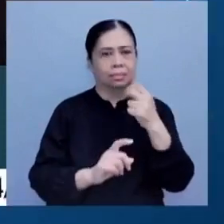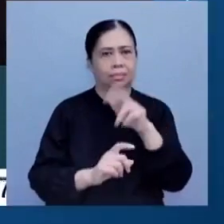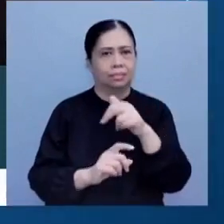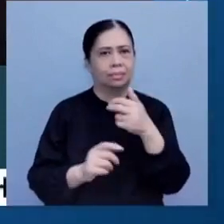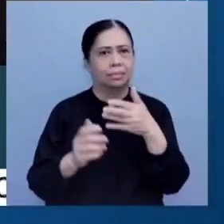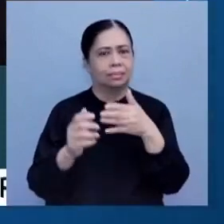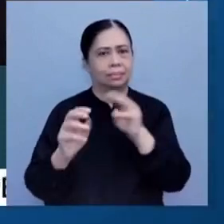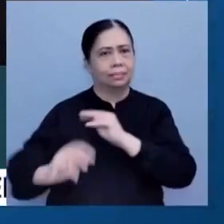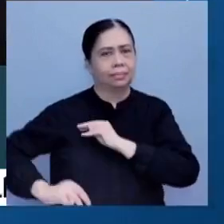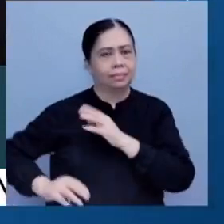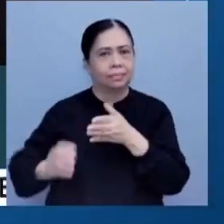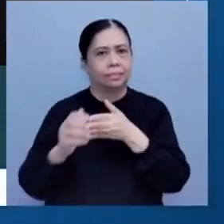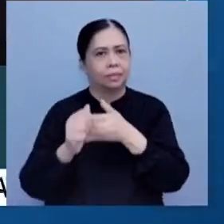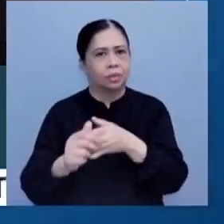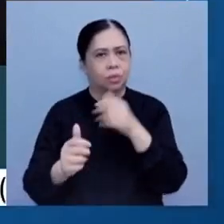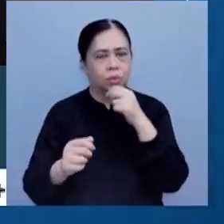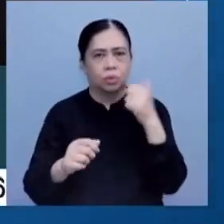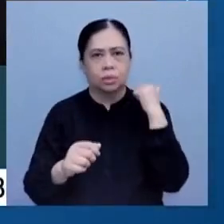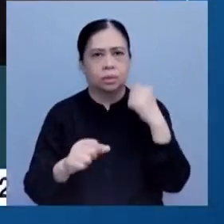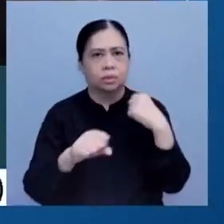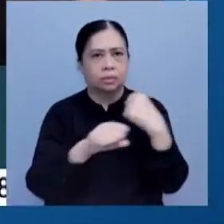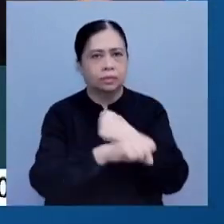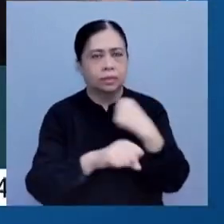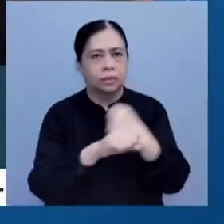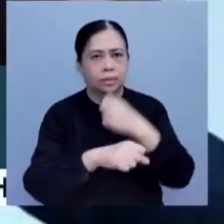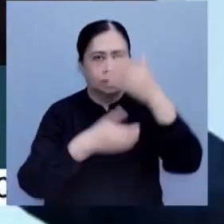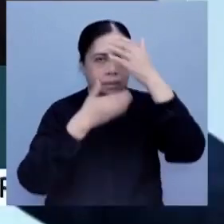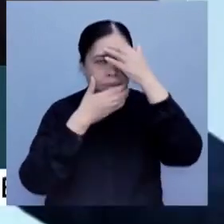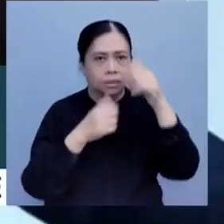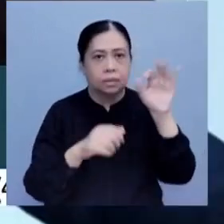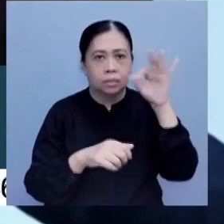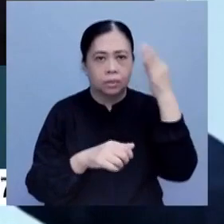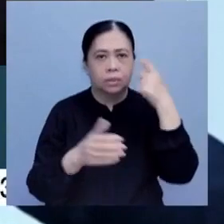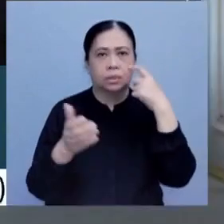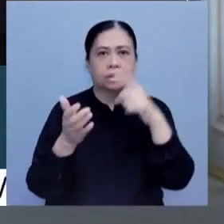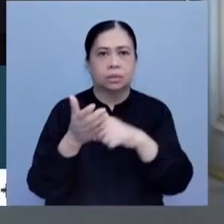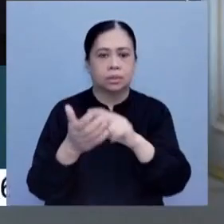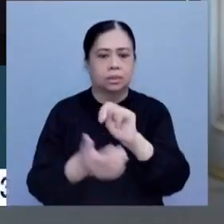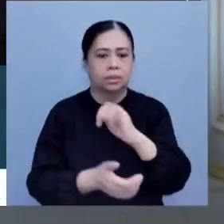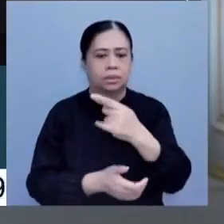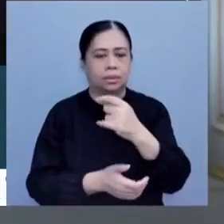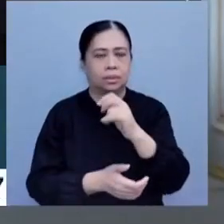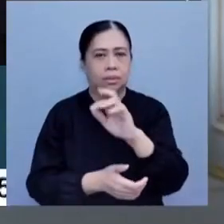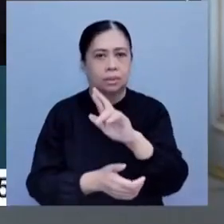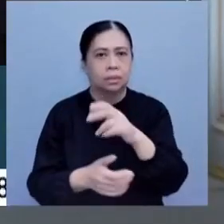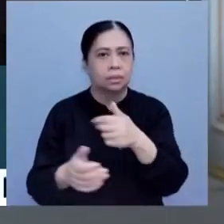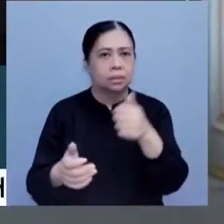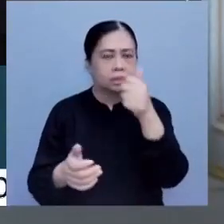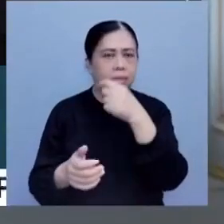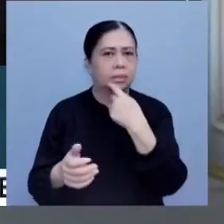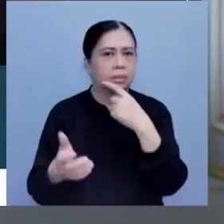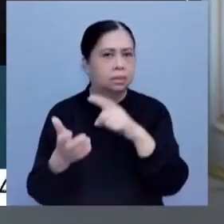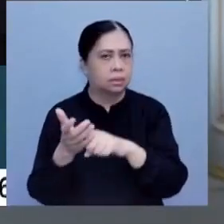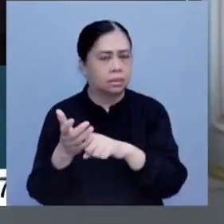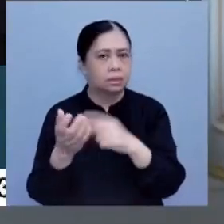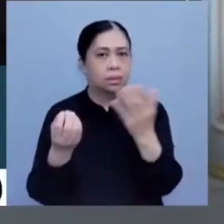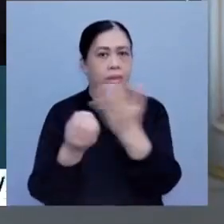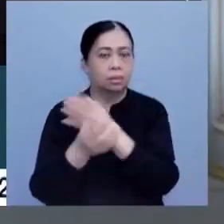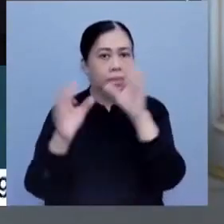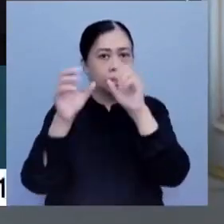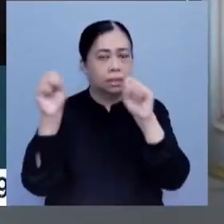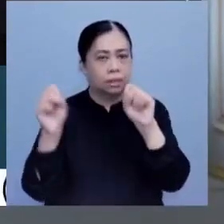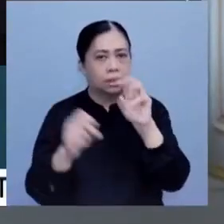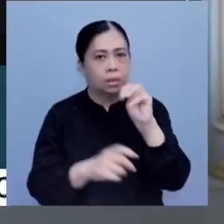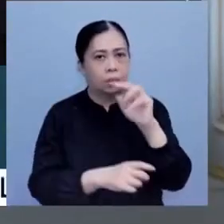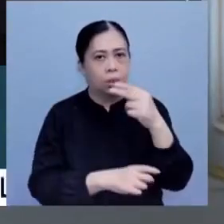who refuse to fight terrorism. France has now recognized Nigeria's military authorities, insisting ousted President Mohamed